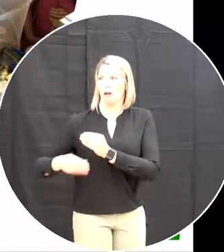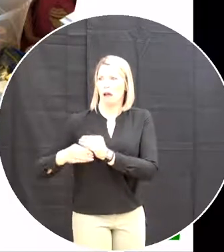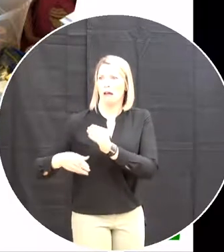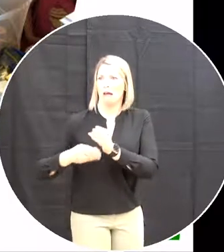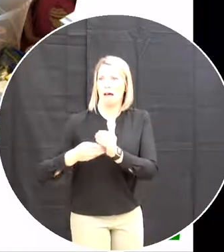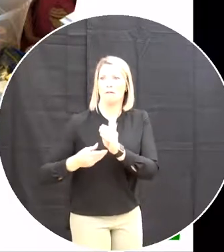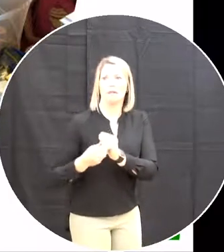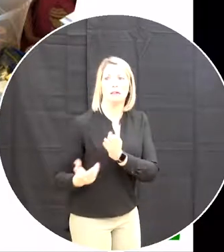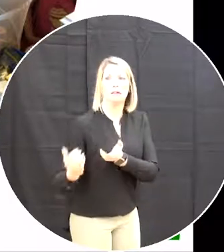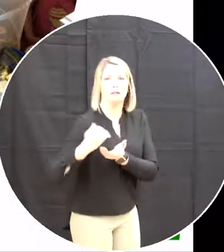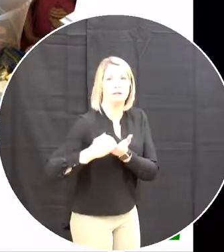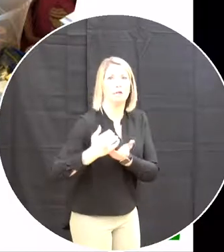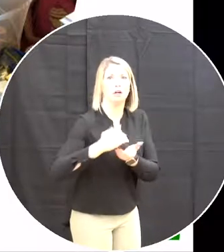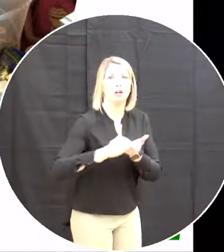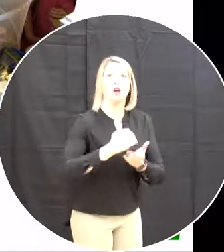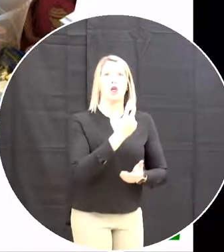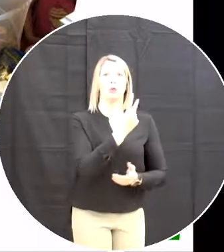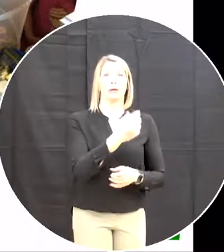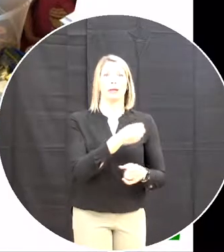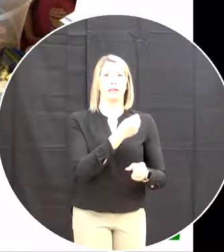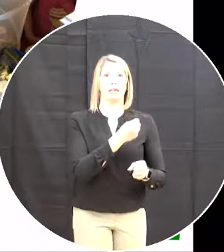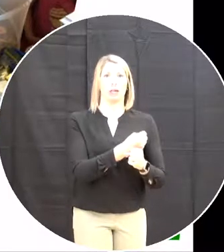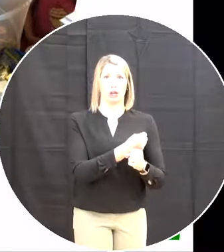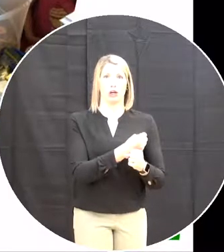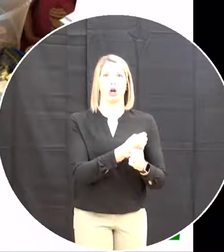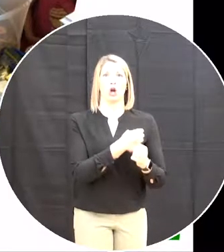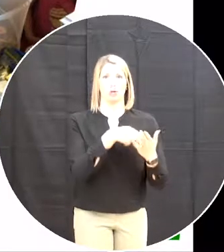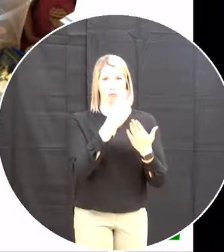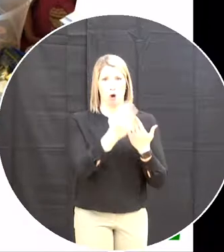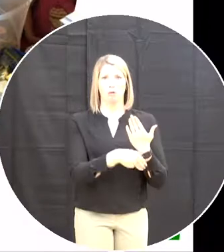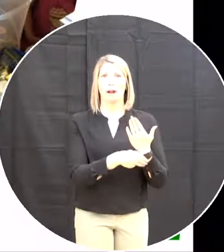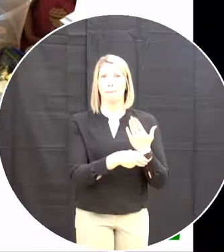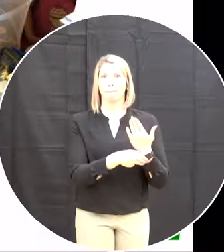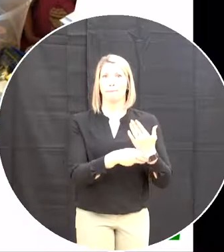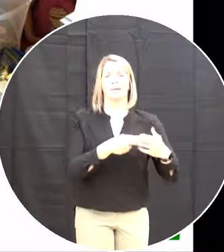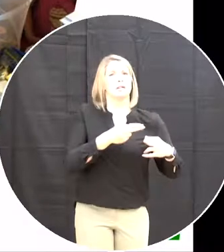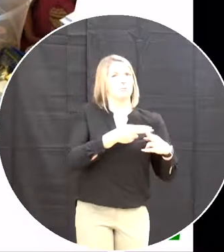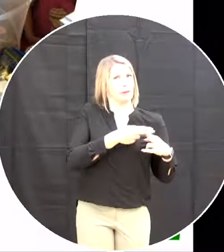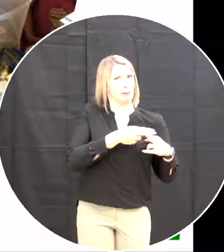we complete this three-year piece Which will be ongoing afterwards